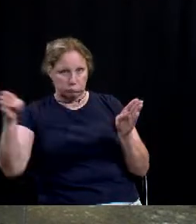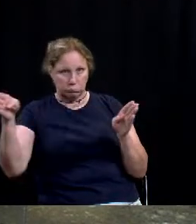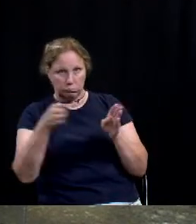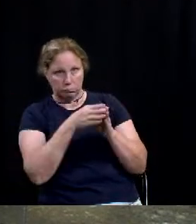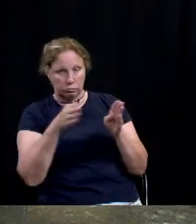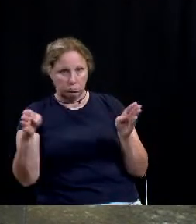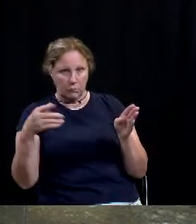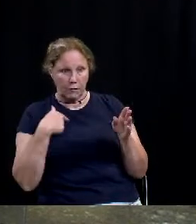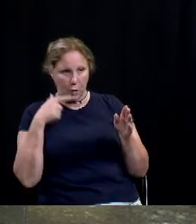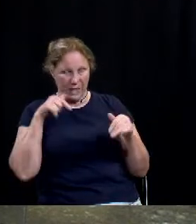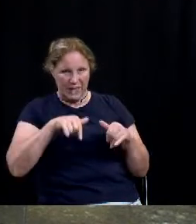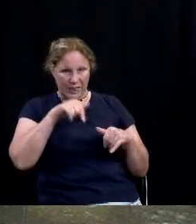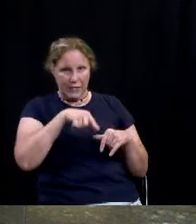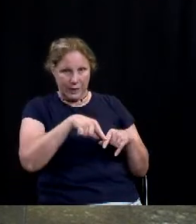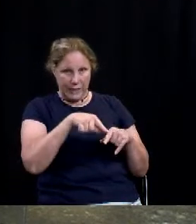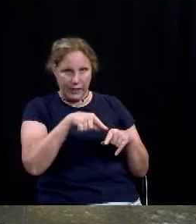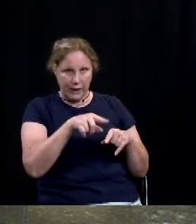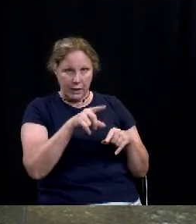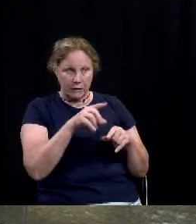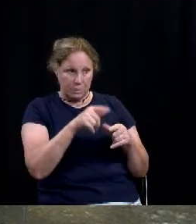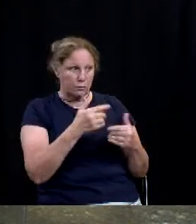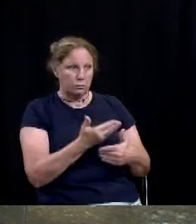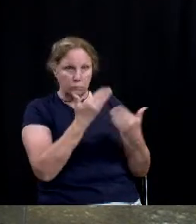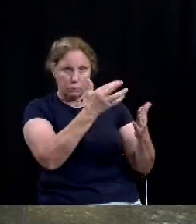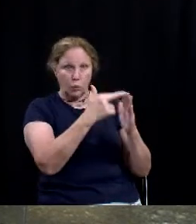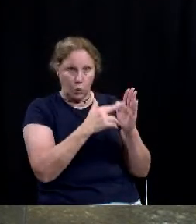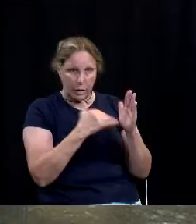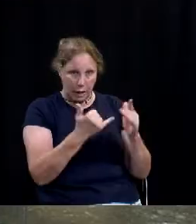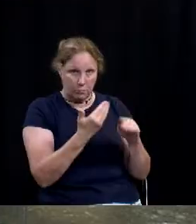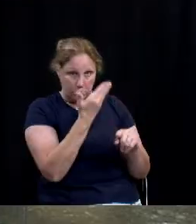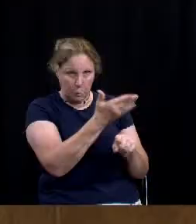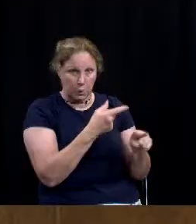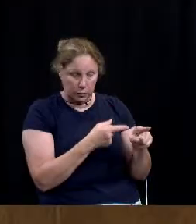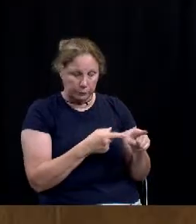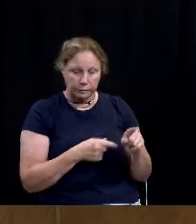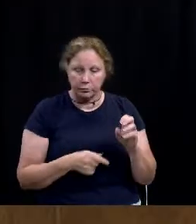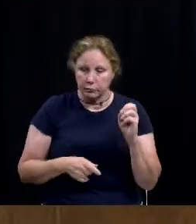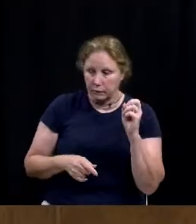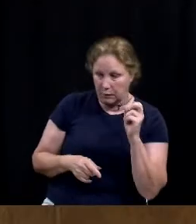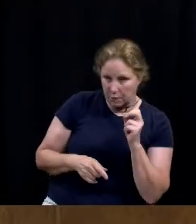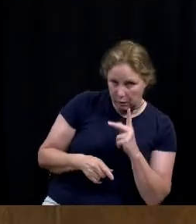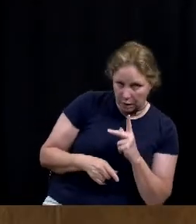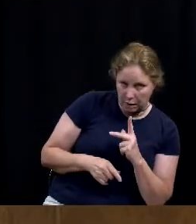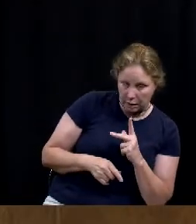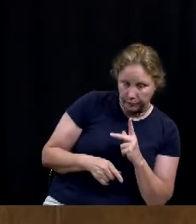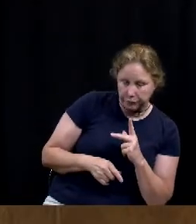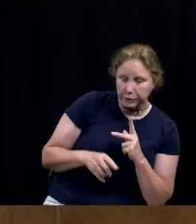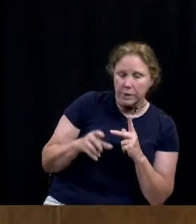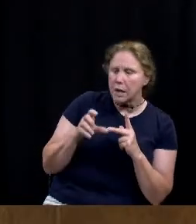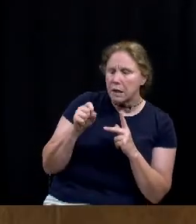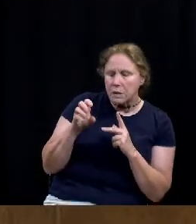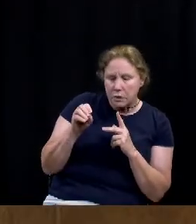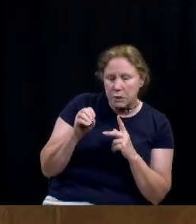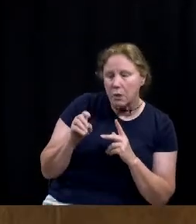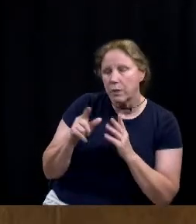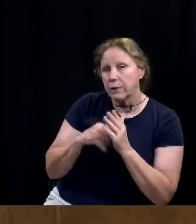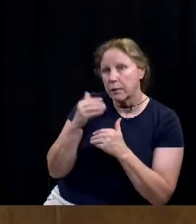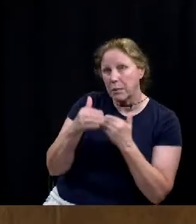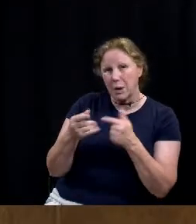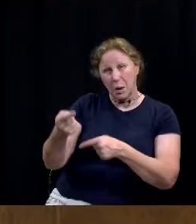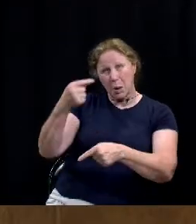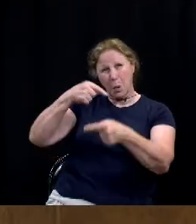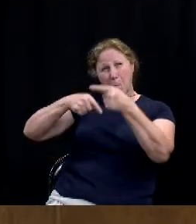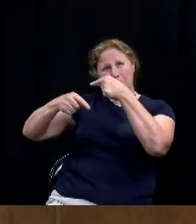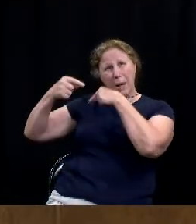on for this ordinance that's in front of you right now. Okay. So does this... This process go back to